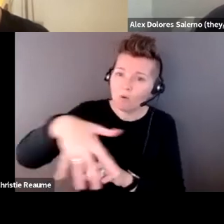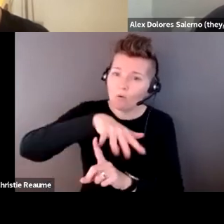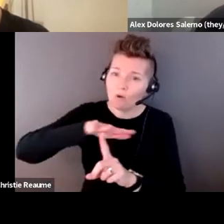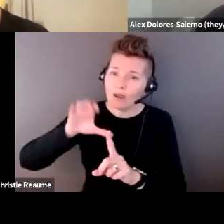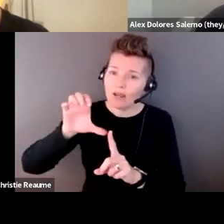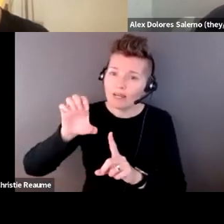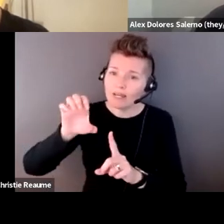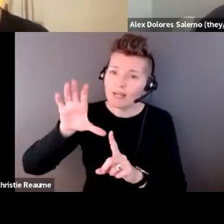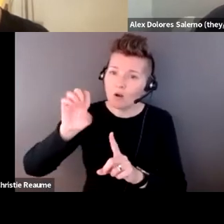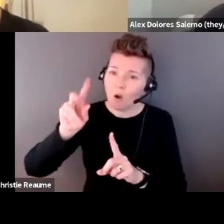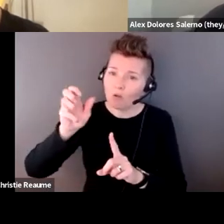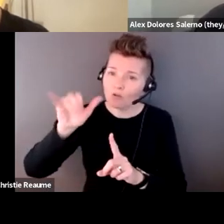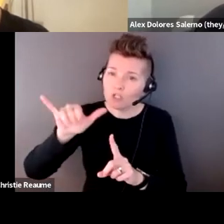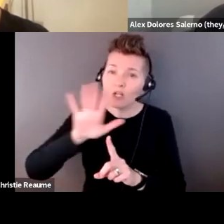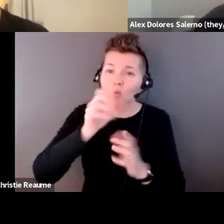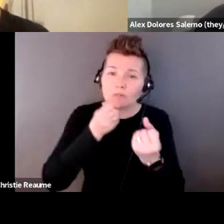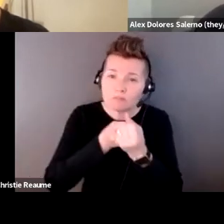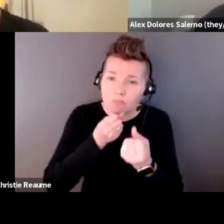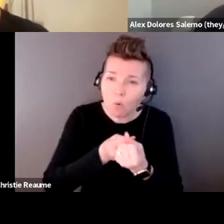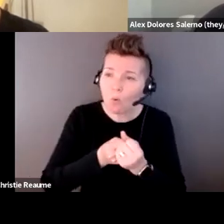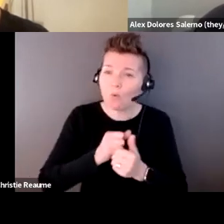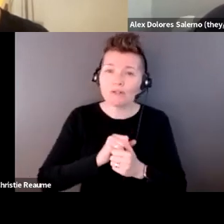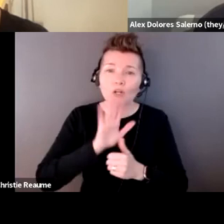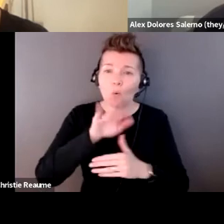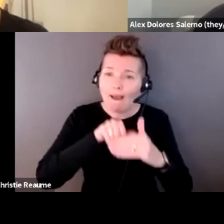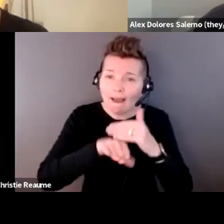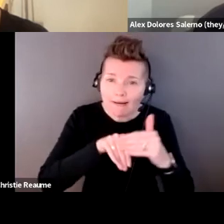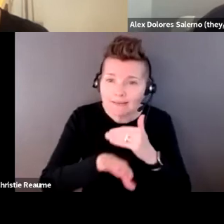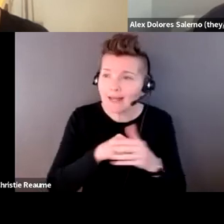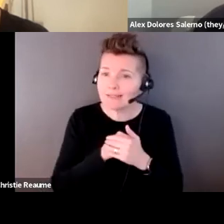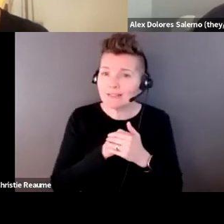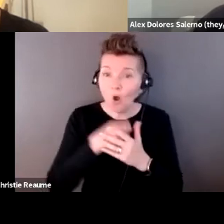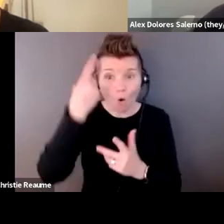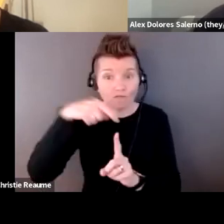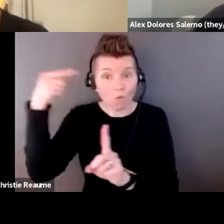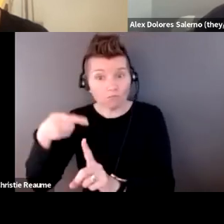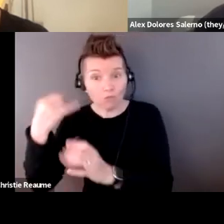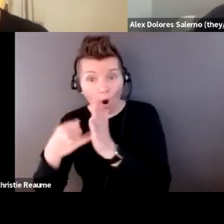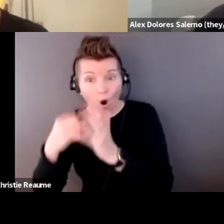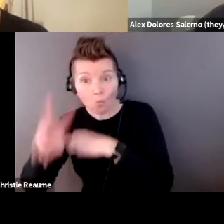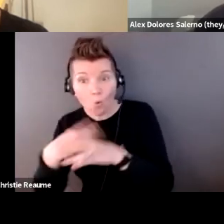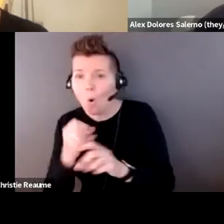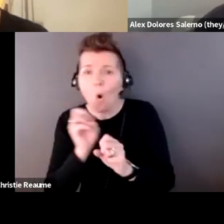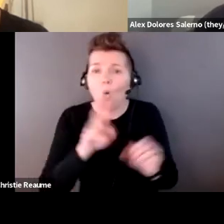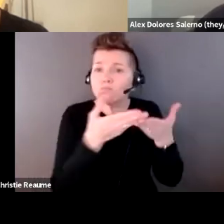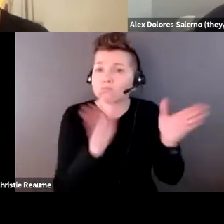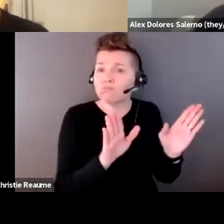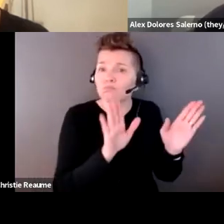that perhaps you've developed in the art world or beyond. And I would open it up to